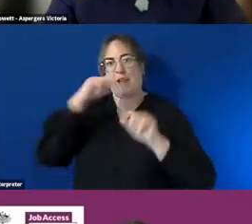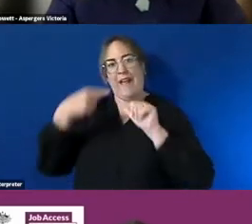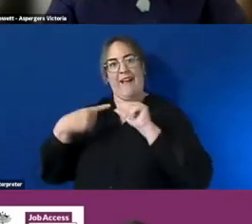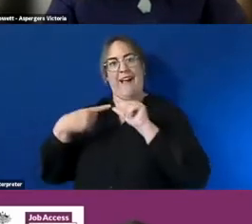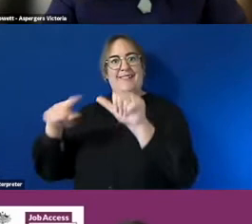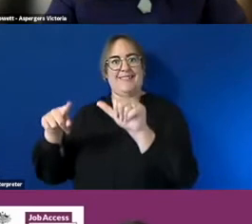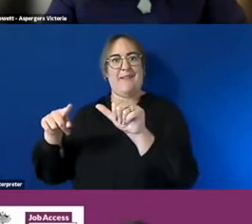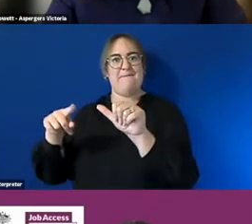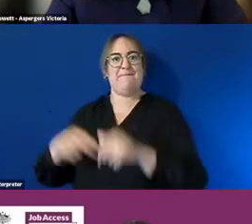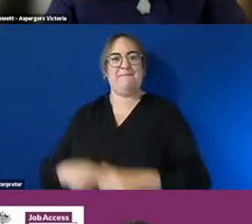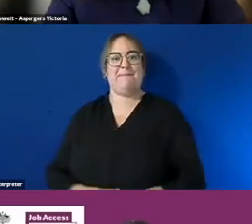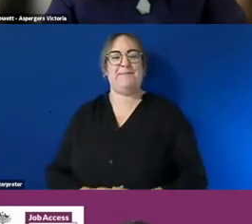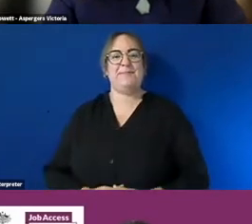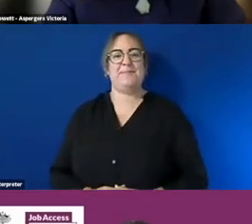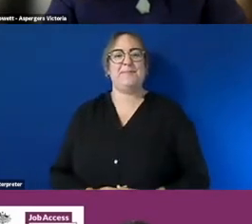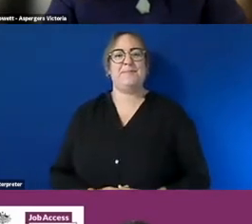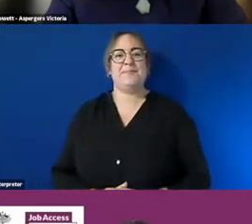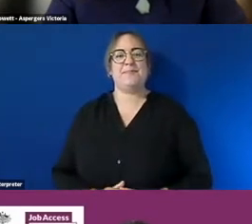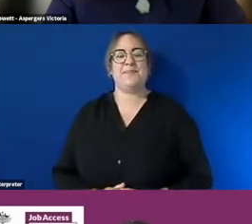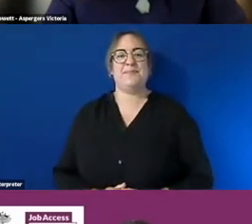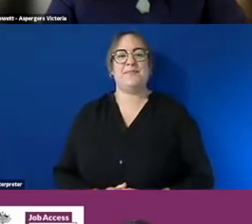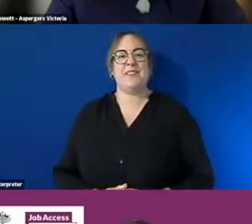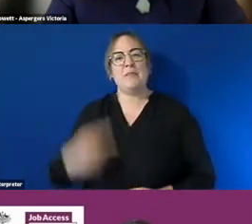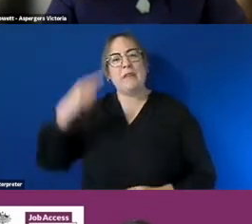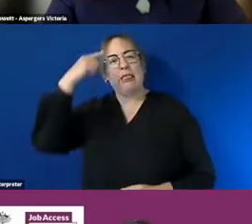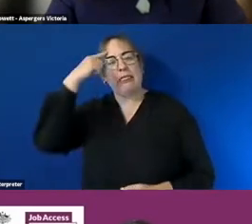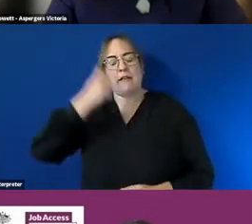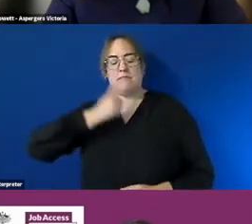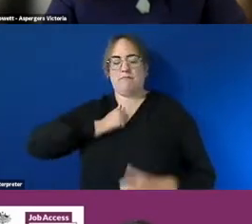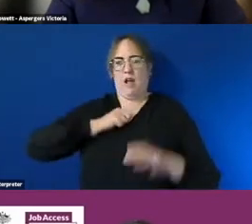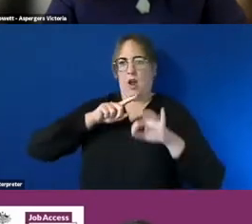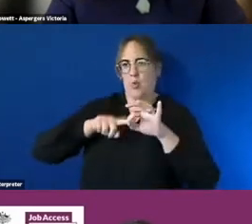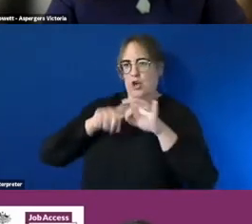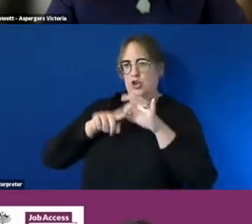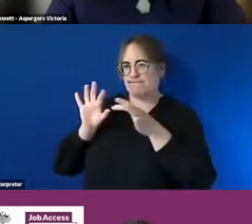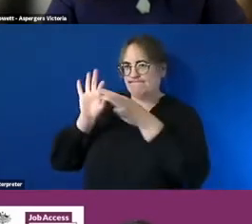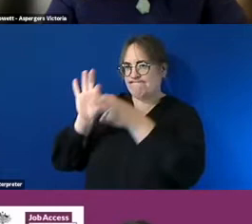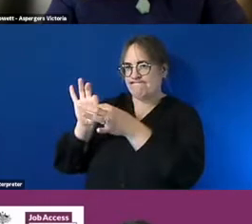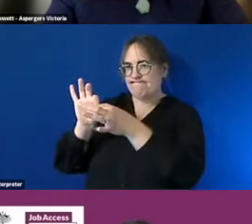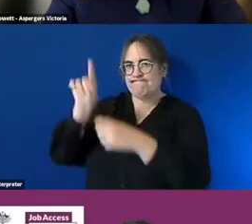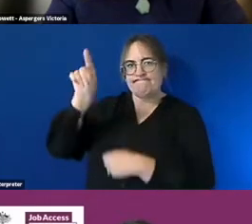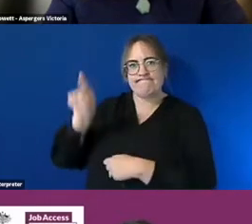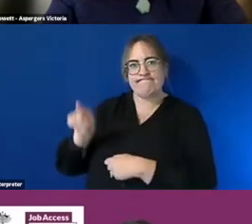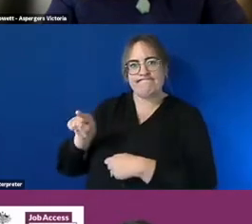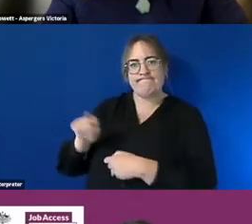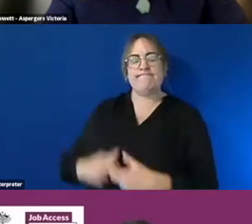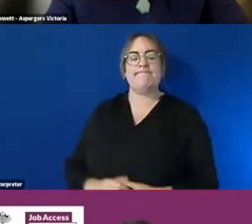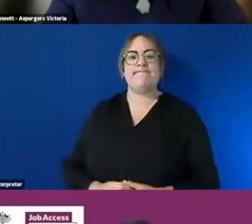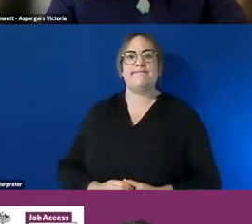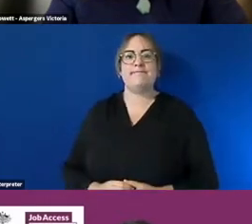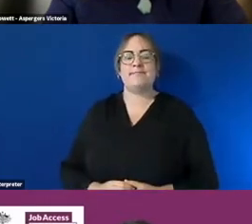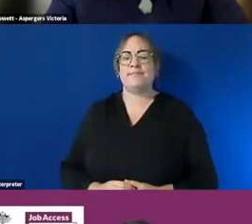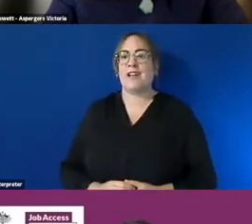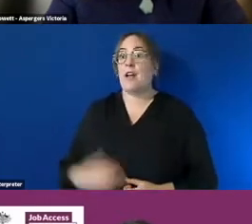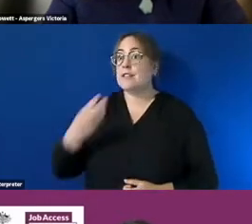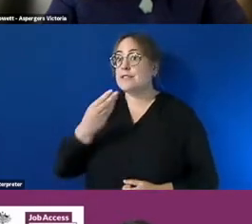uh when you're thinking about what kind of a question you might like to ask the panel but i can see that we do have some questions in the